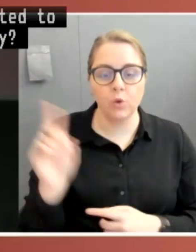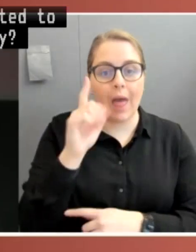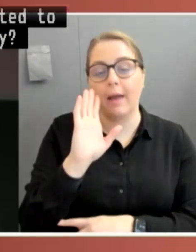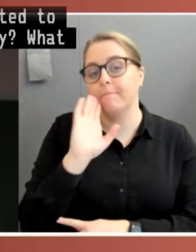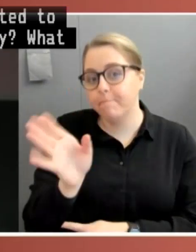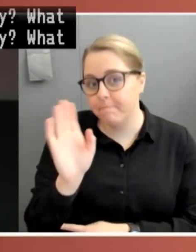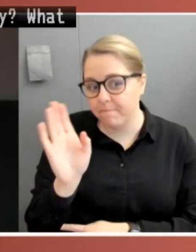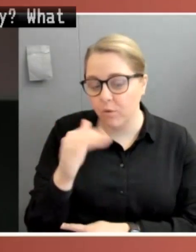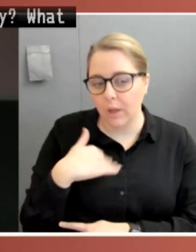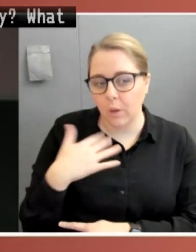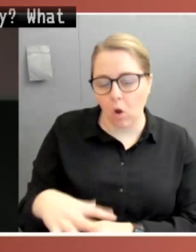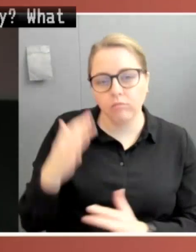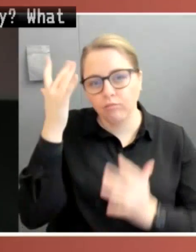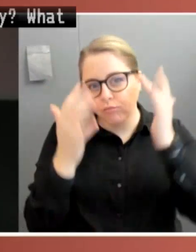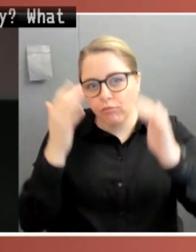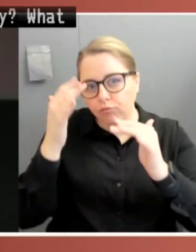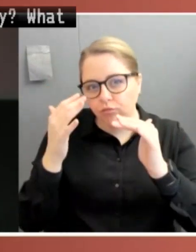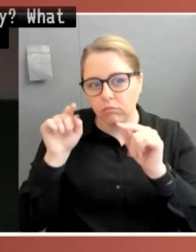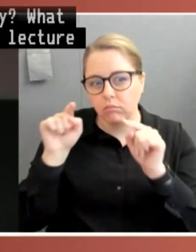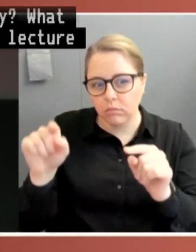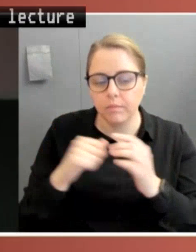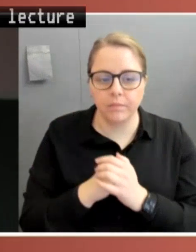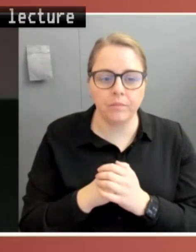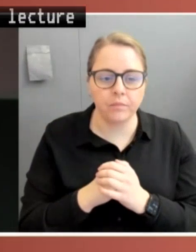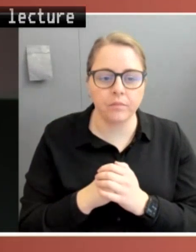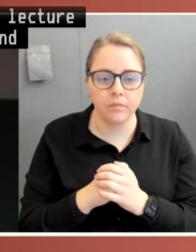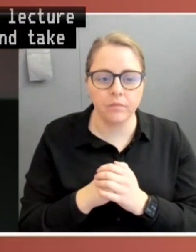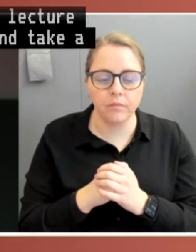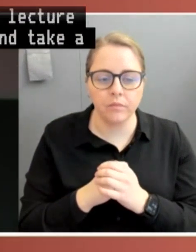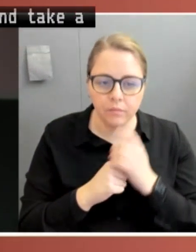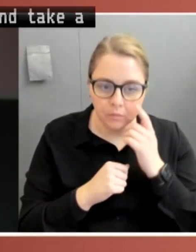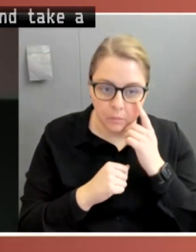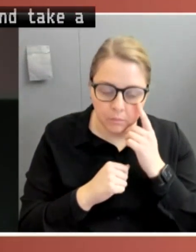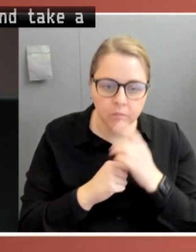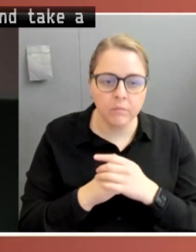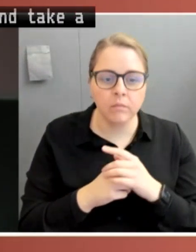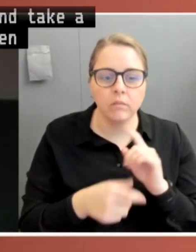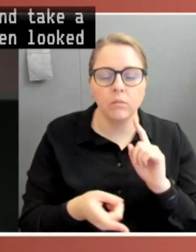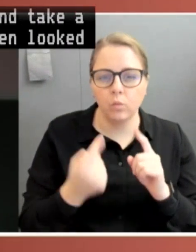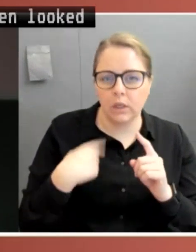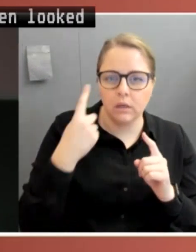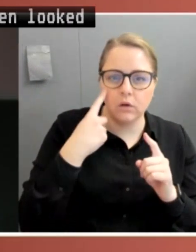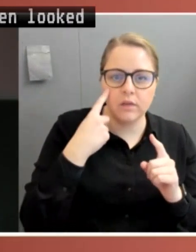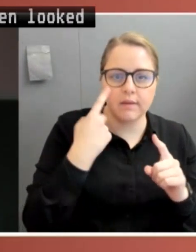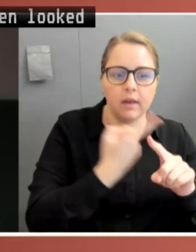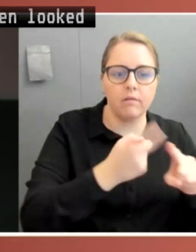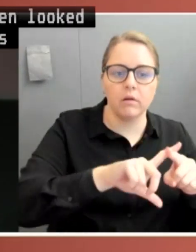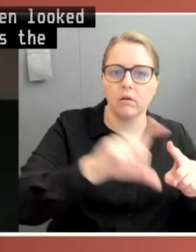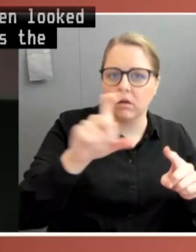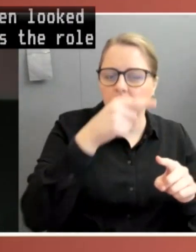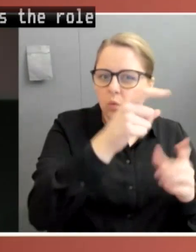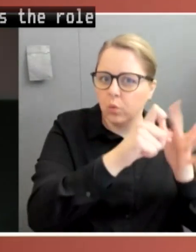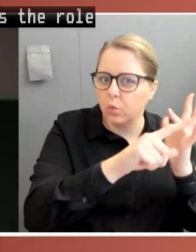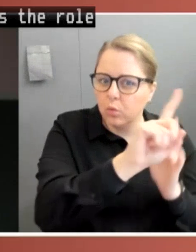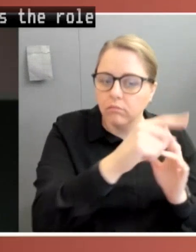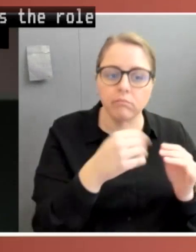question and take a step back from what is often looked at in these areas, which is the role of the executive. What did Scott Morrison as our prime minister do?